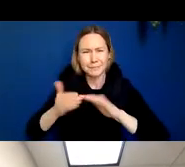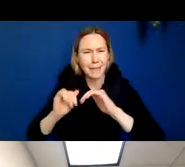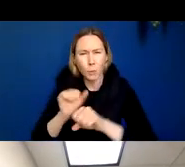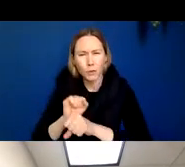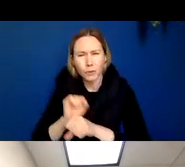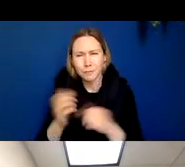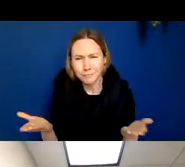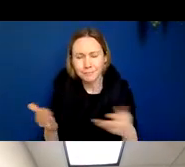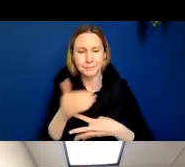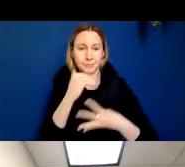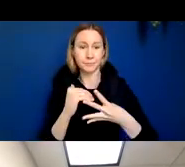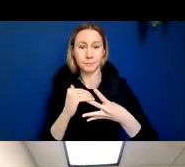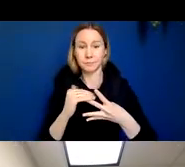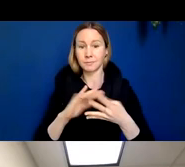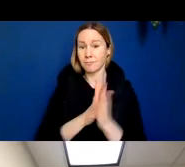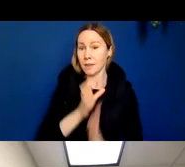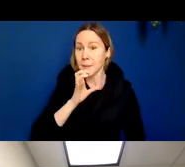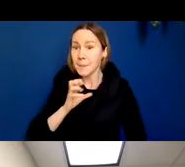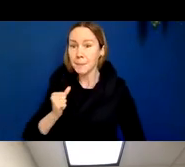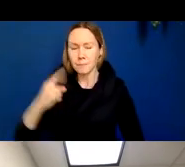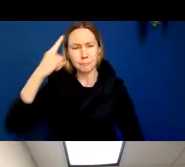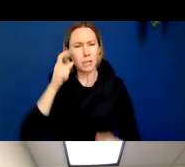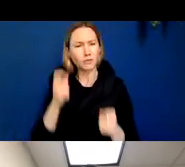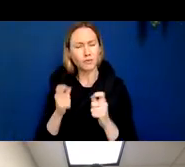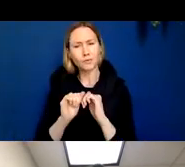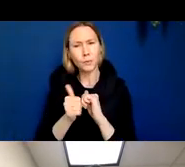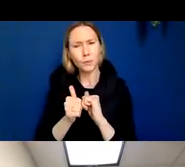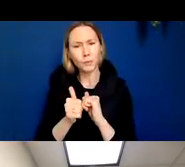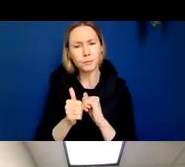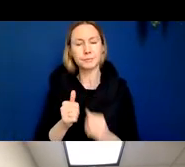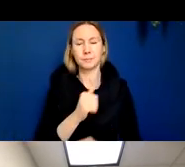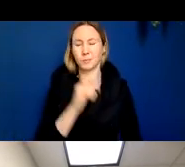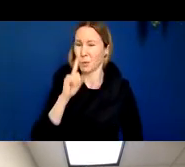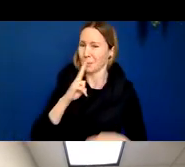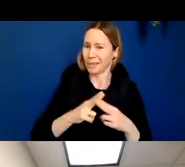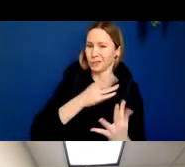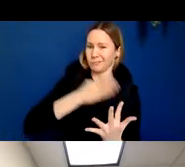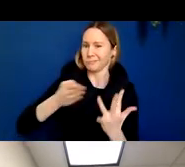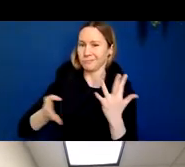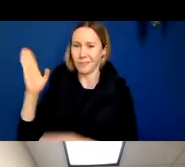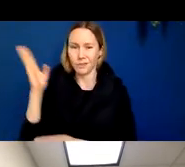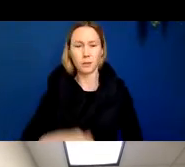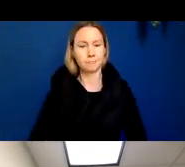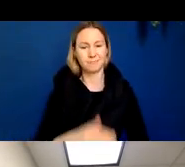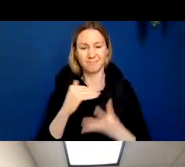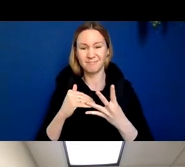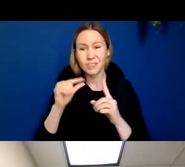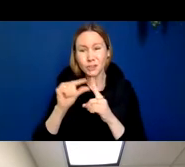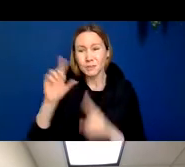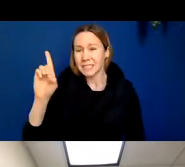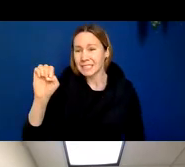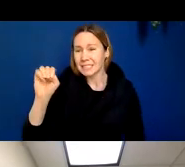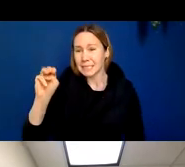How does the brain change as we age? We're going to be mentioning that throughout the talk. How does the, what does the term dementia actually mean?